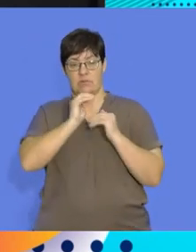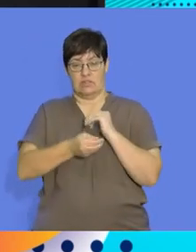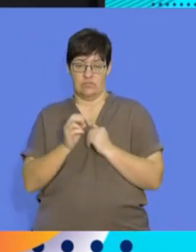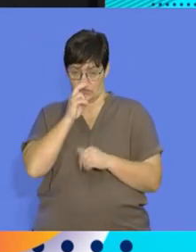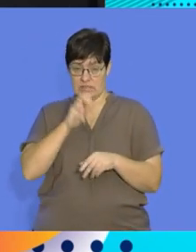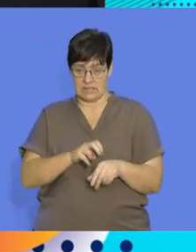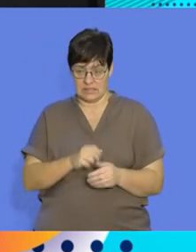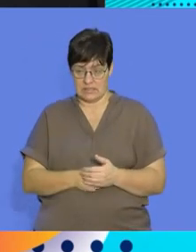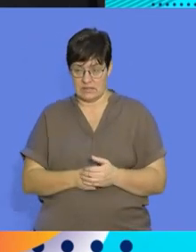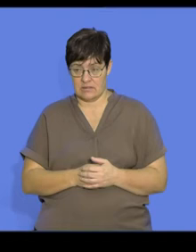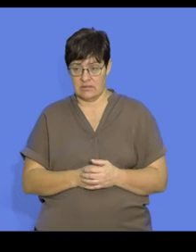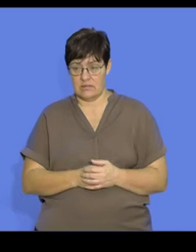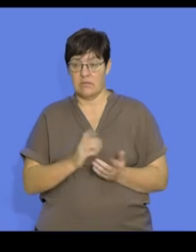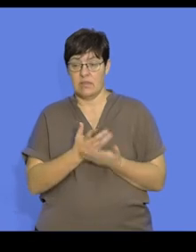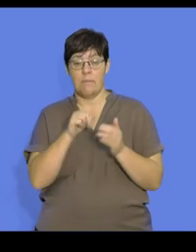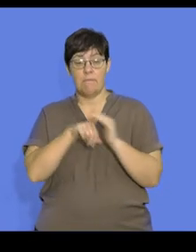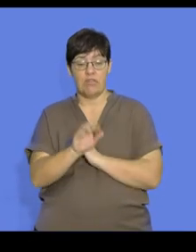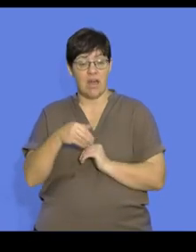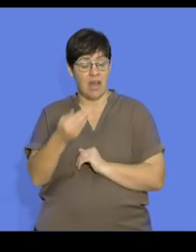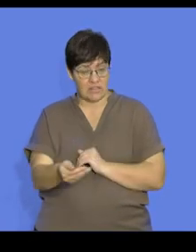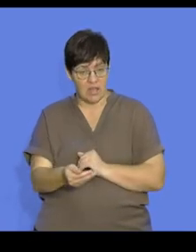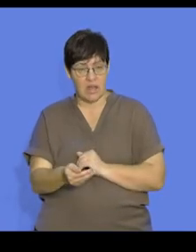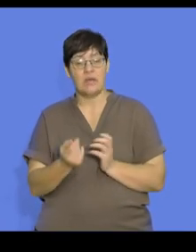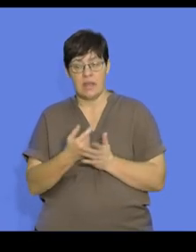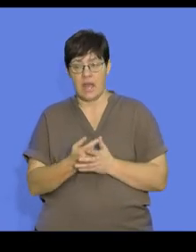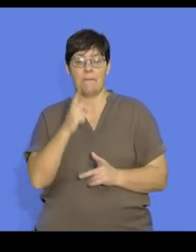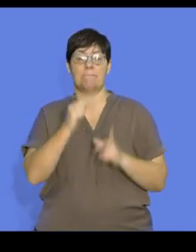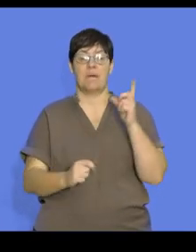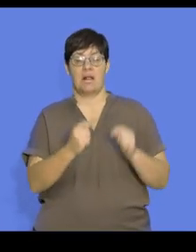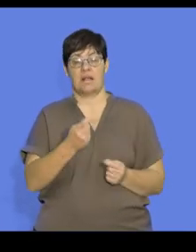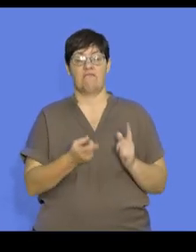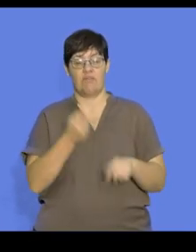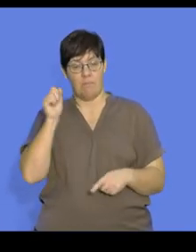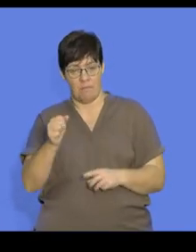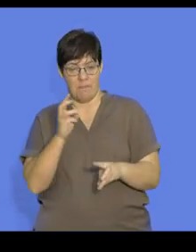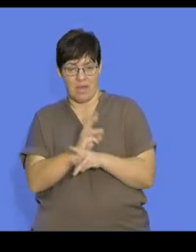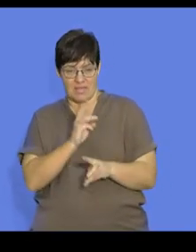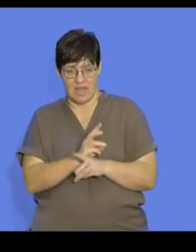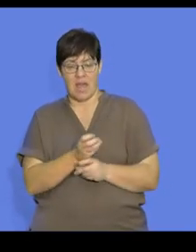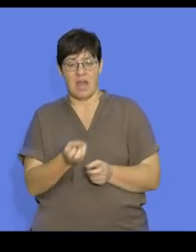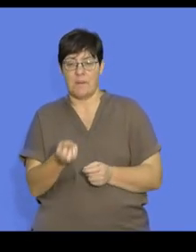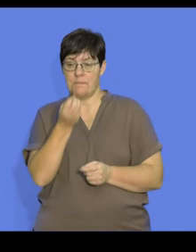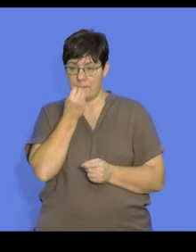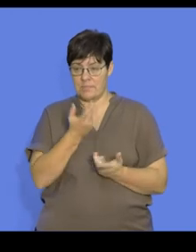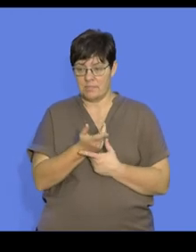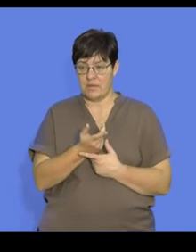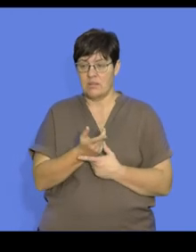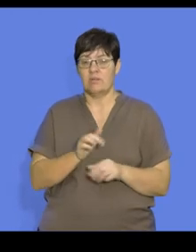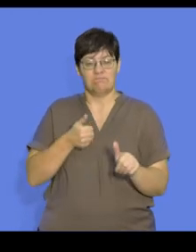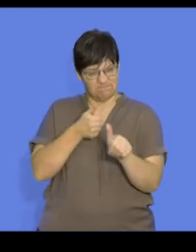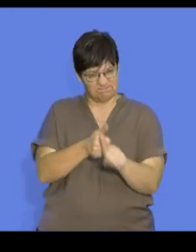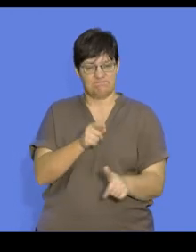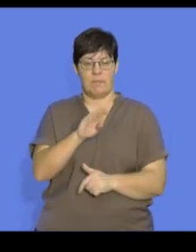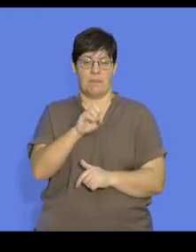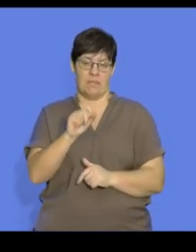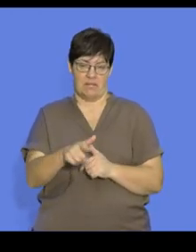for protection. And you'll find that after birth the young receive milk from the mothers through the mammary glands and that is distinctive